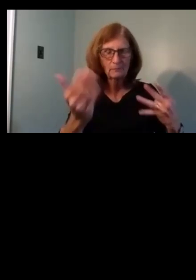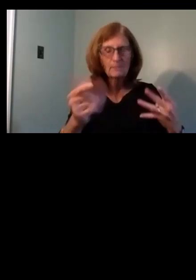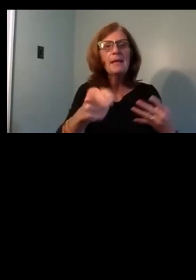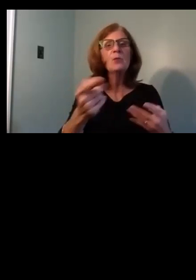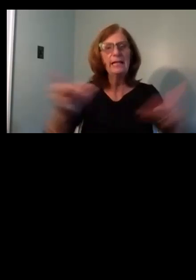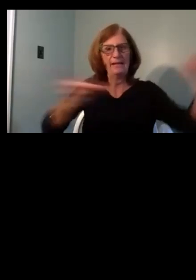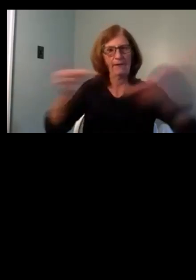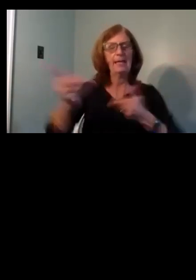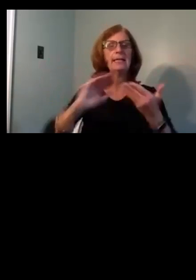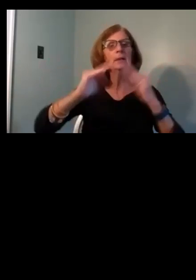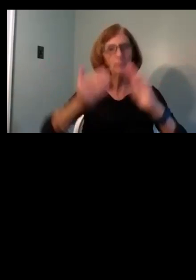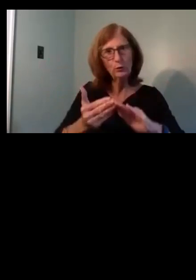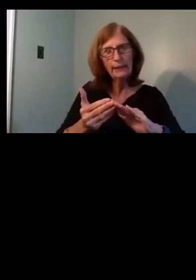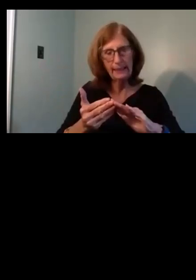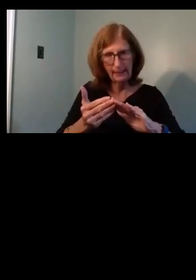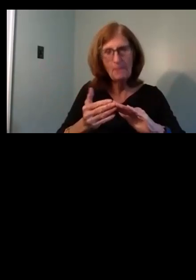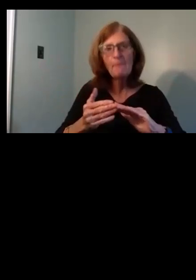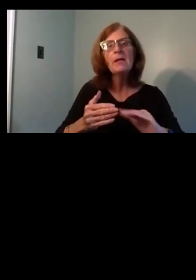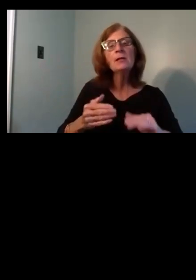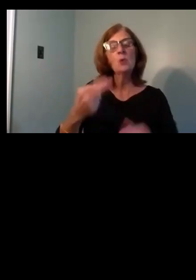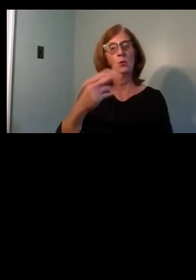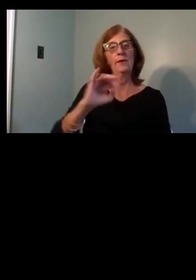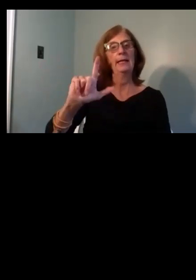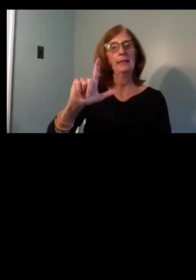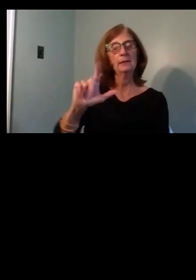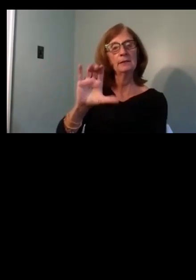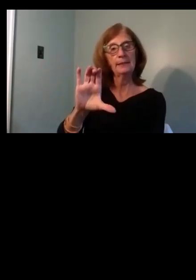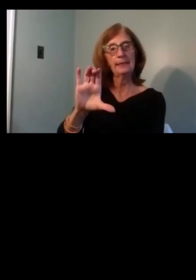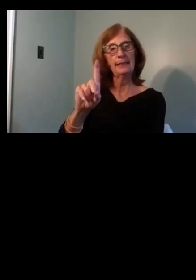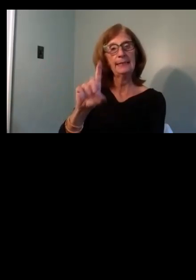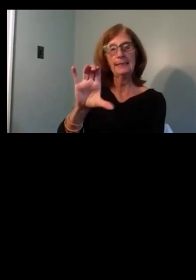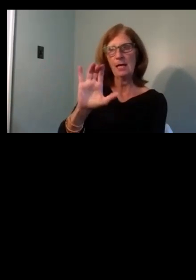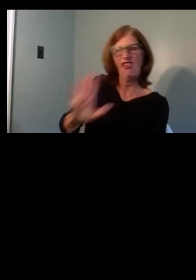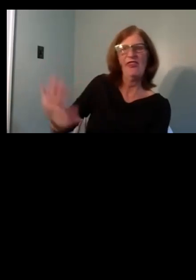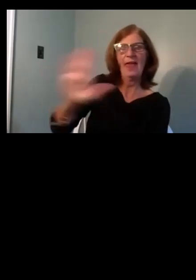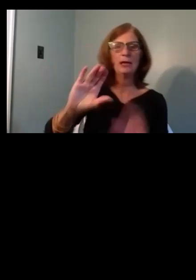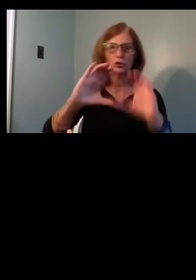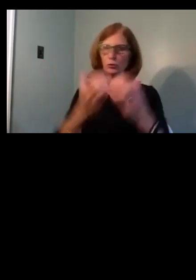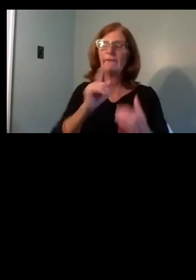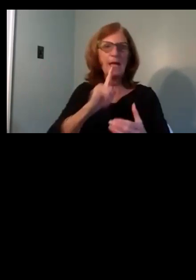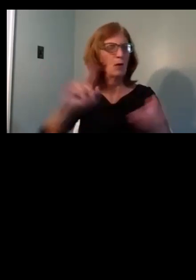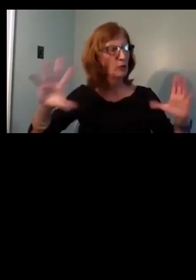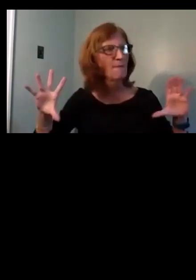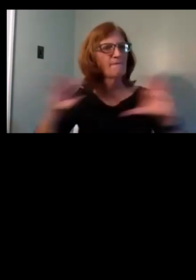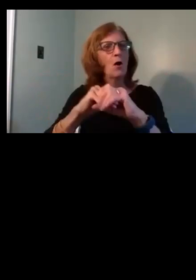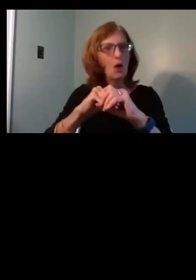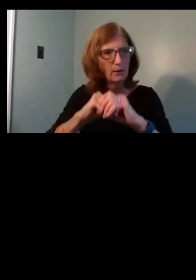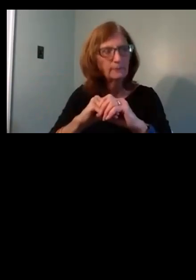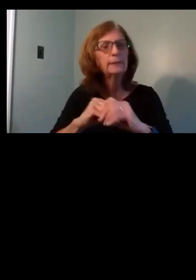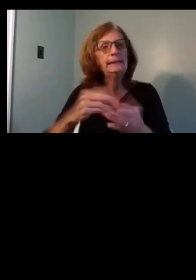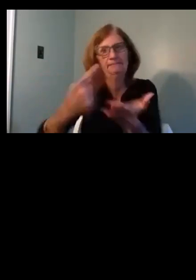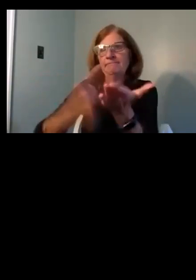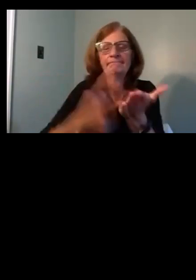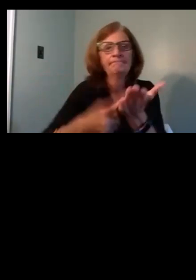that was really guided by the Hill CDC. So I need to thank the Hill CDC for their process in this as well, whereby we had community